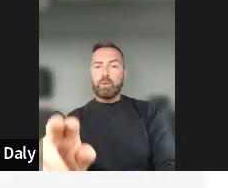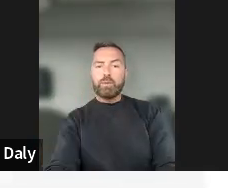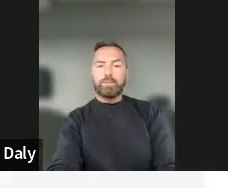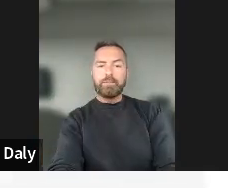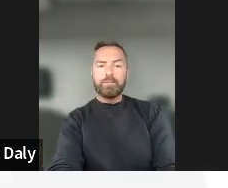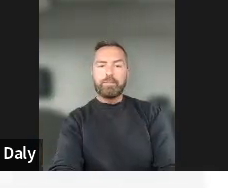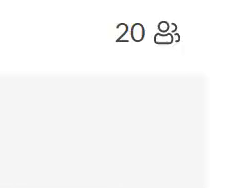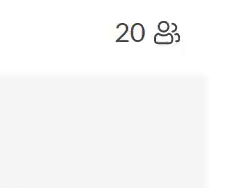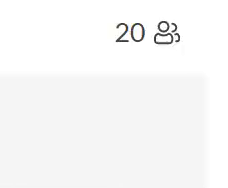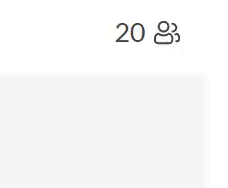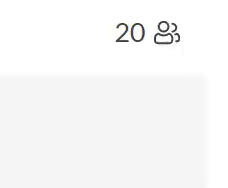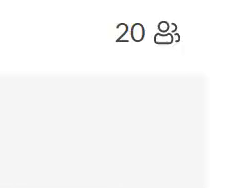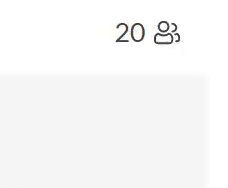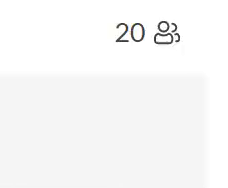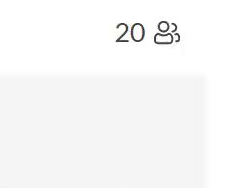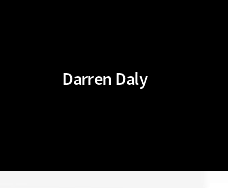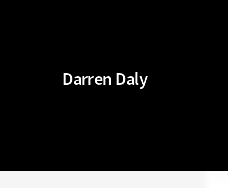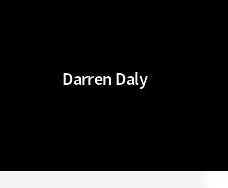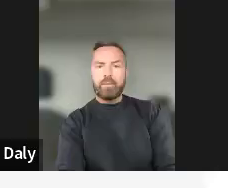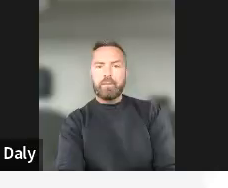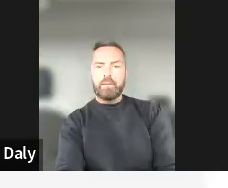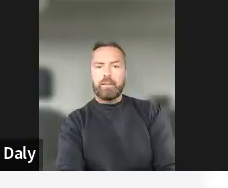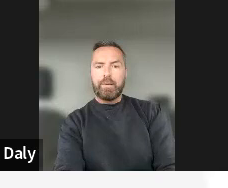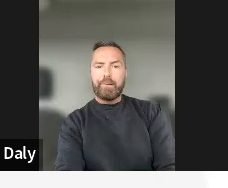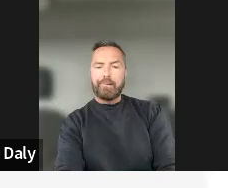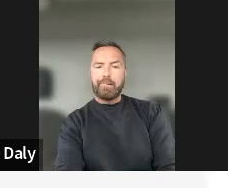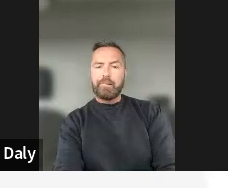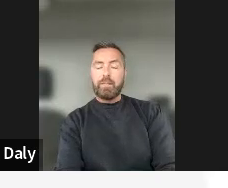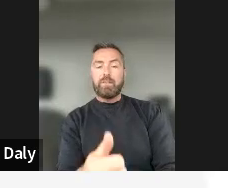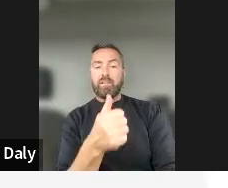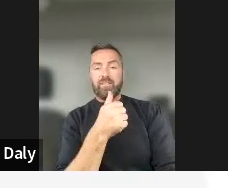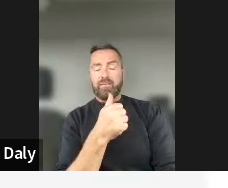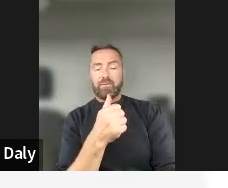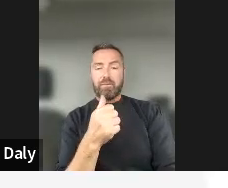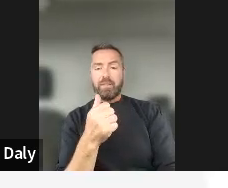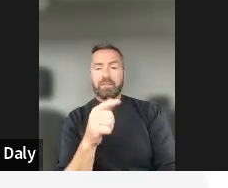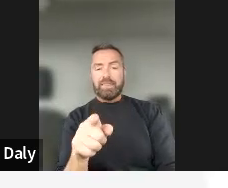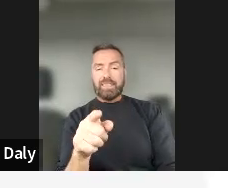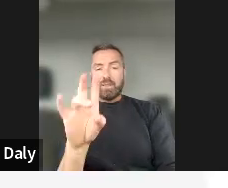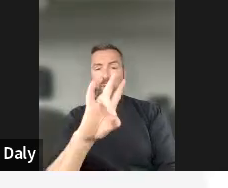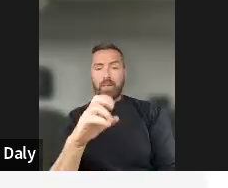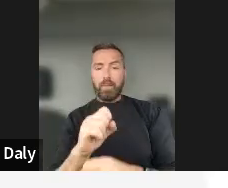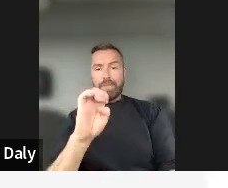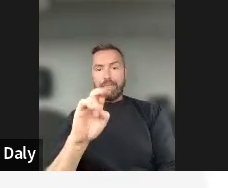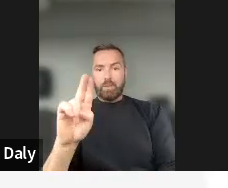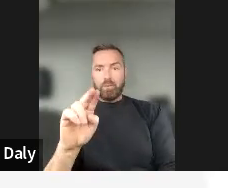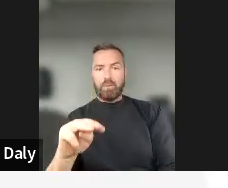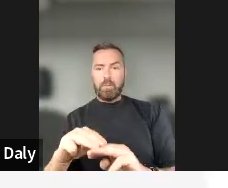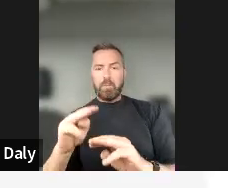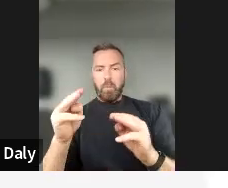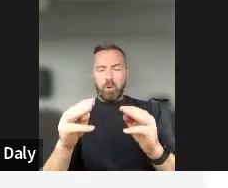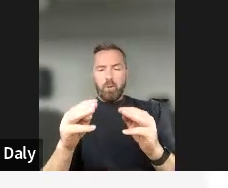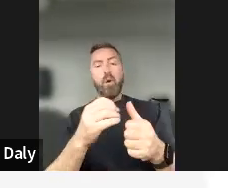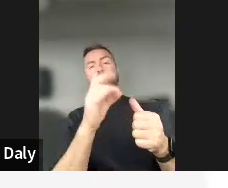really about local and national services, this question is more about the EU, if you ever, if you